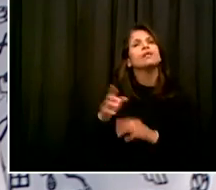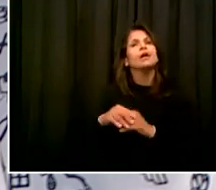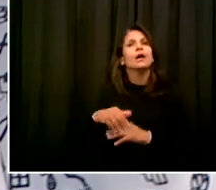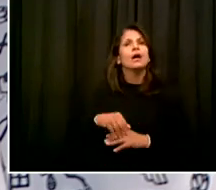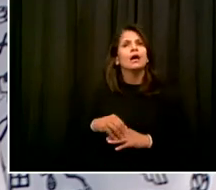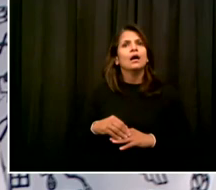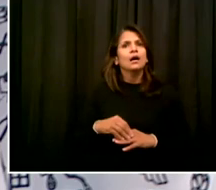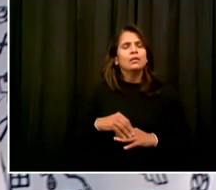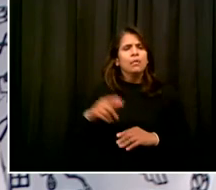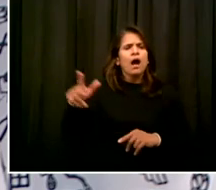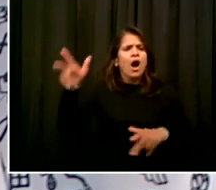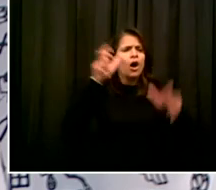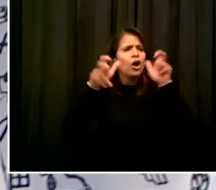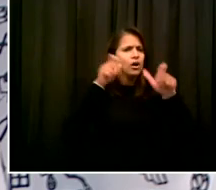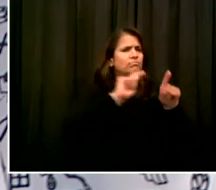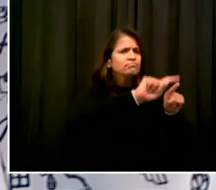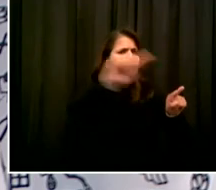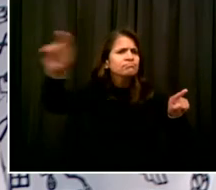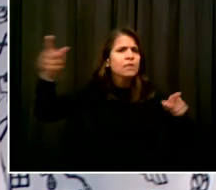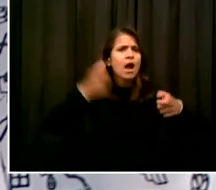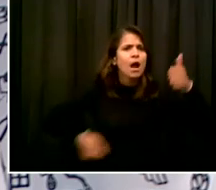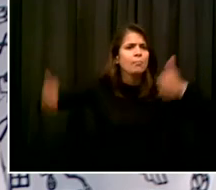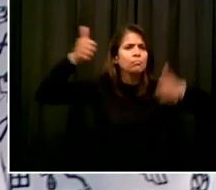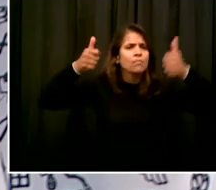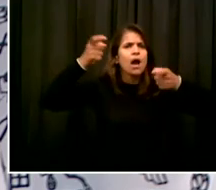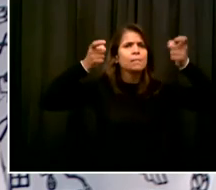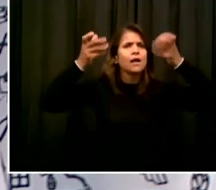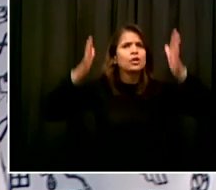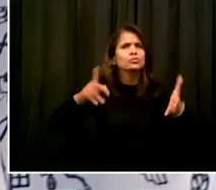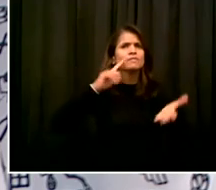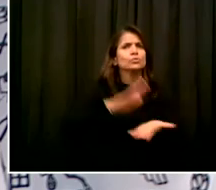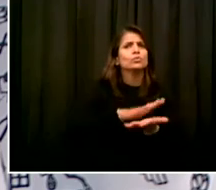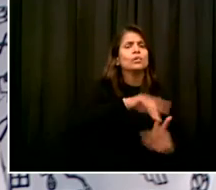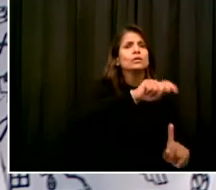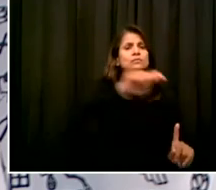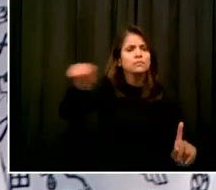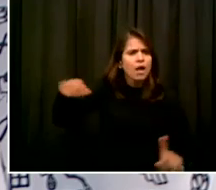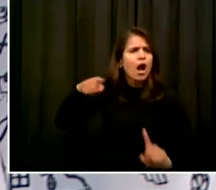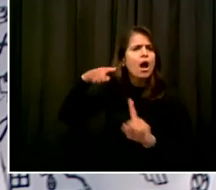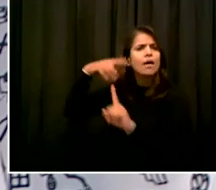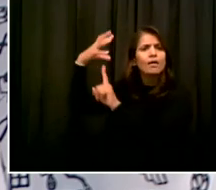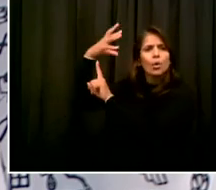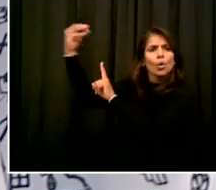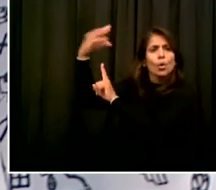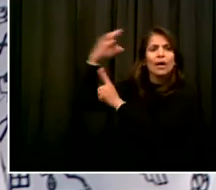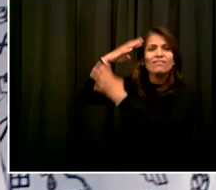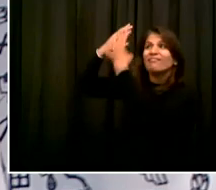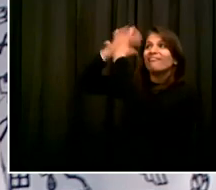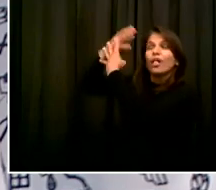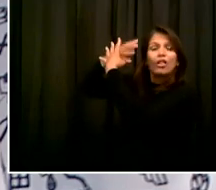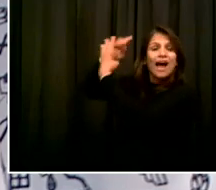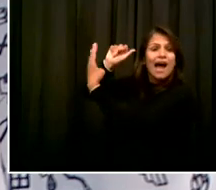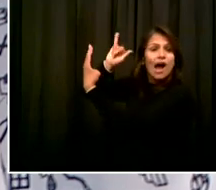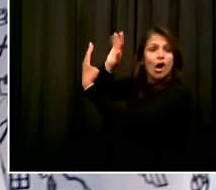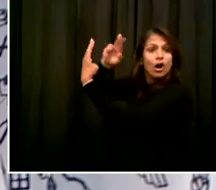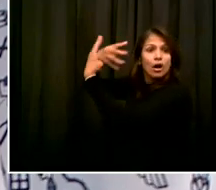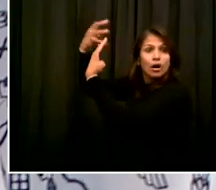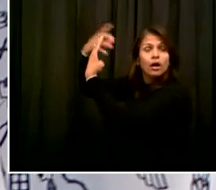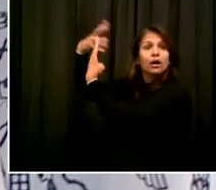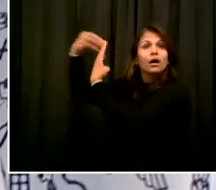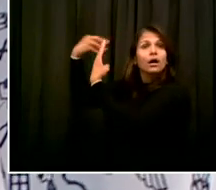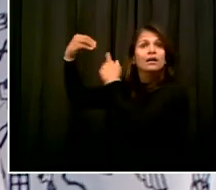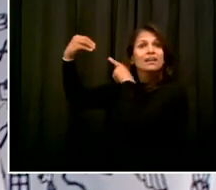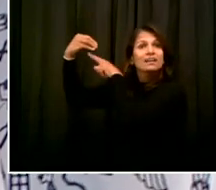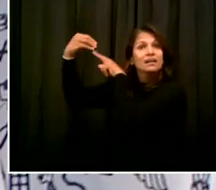And they said that the ventilation inspection is actually that the teams are actually just putting toilet paper on yardsticks to test to